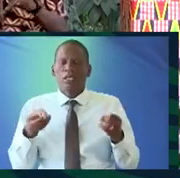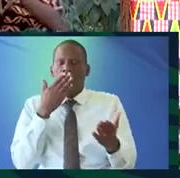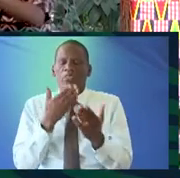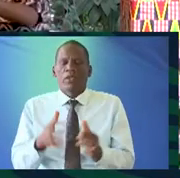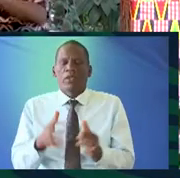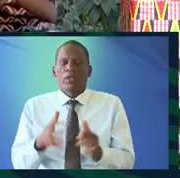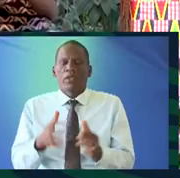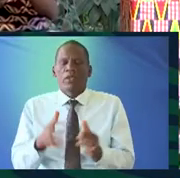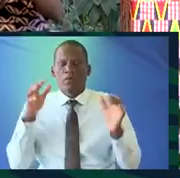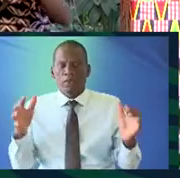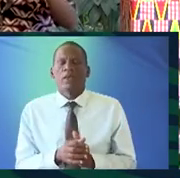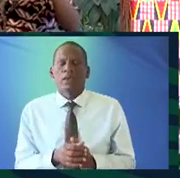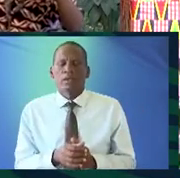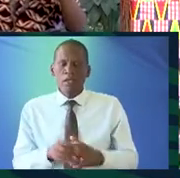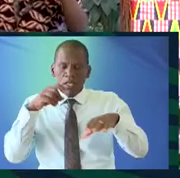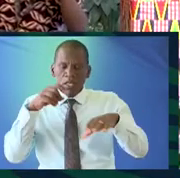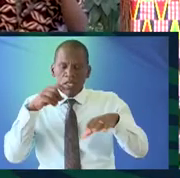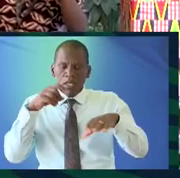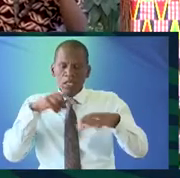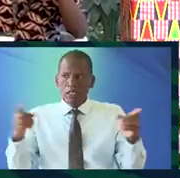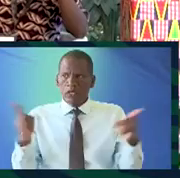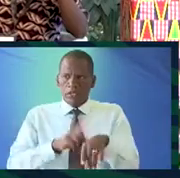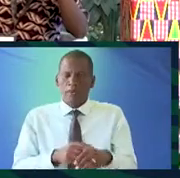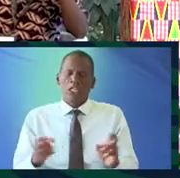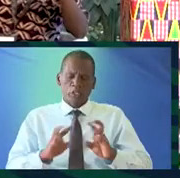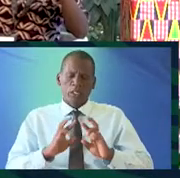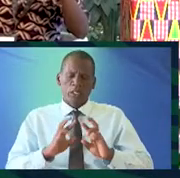right thanks very much in a short